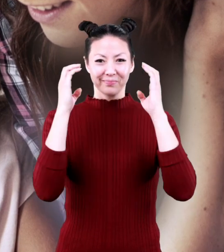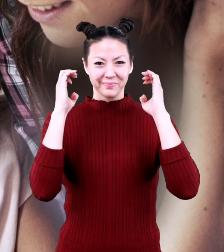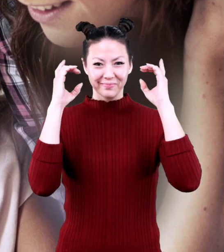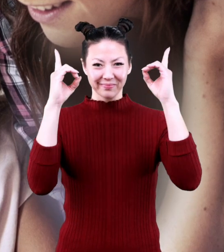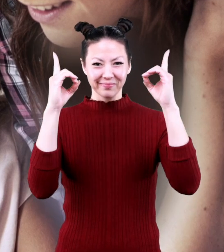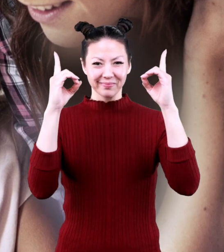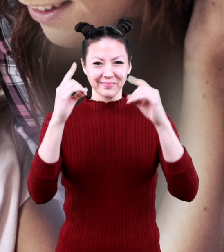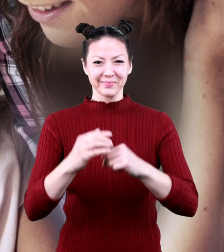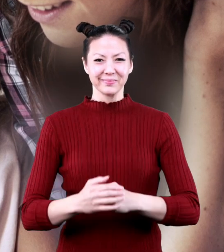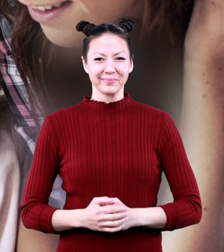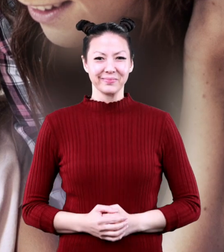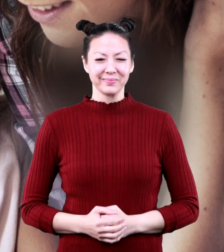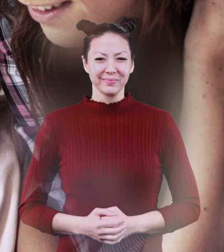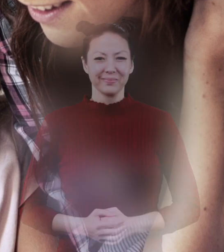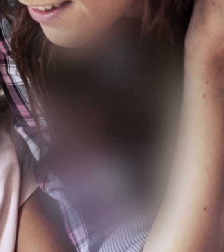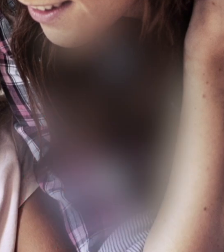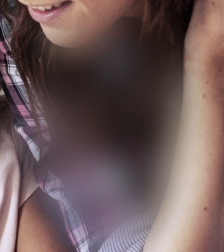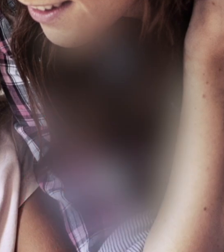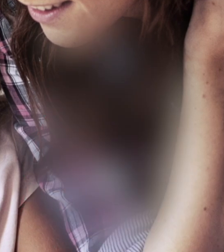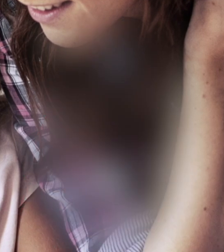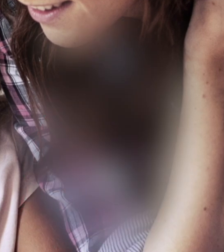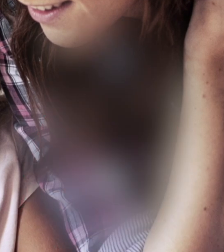6 9 9 9 9